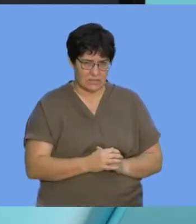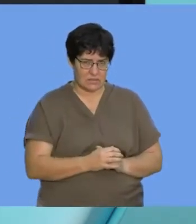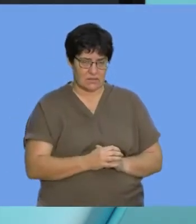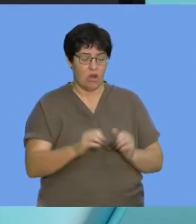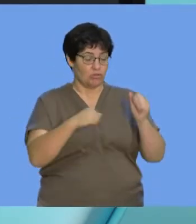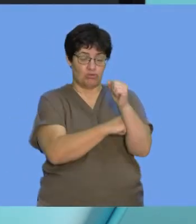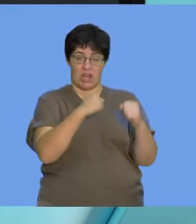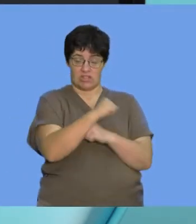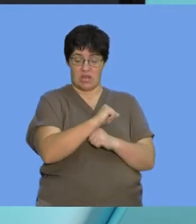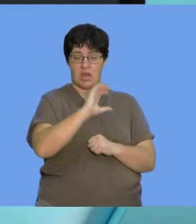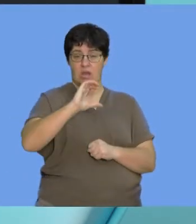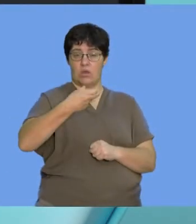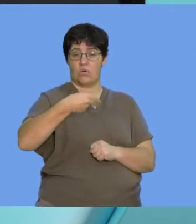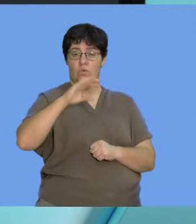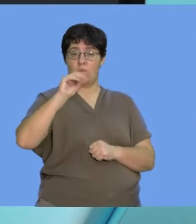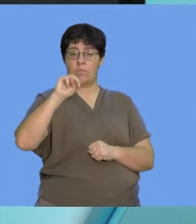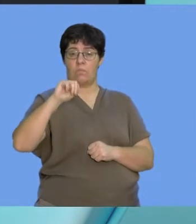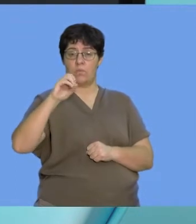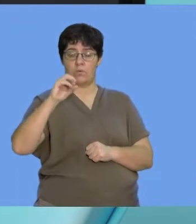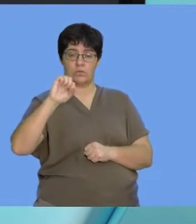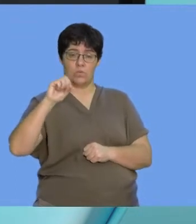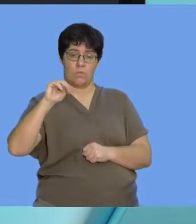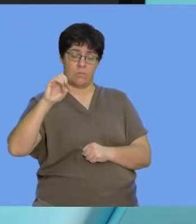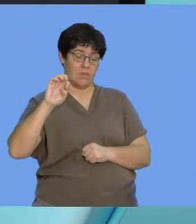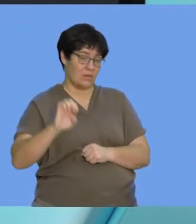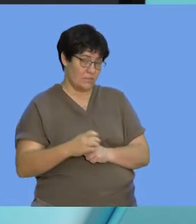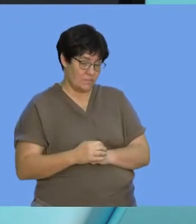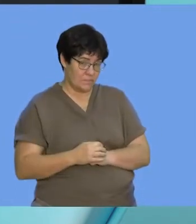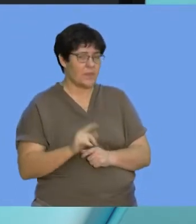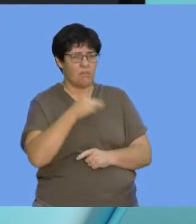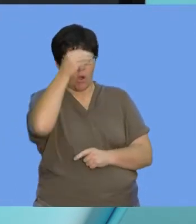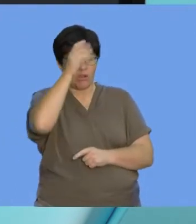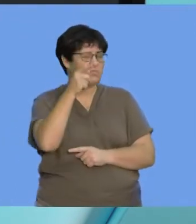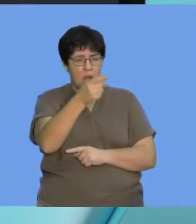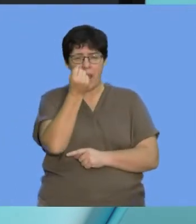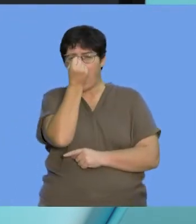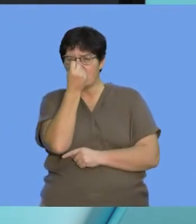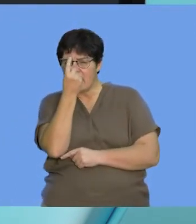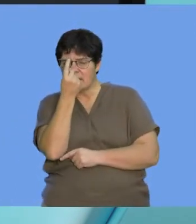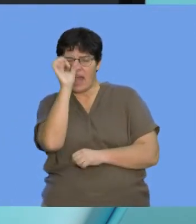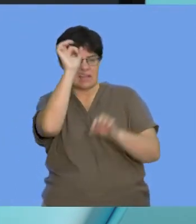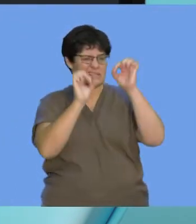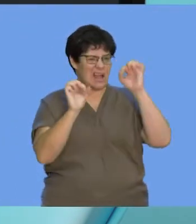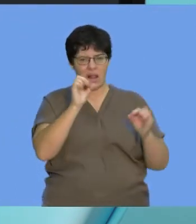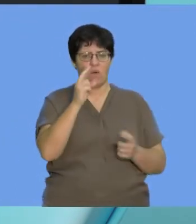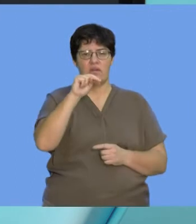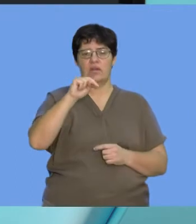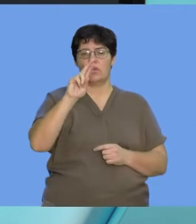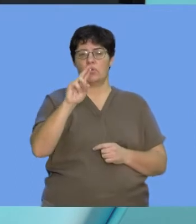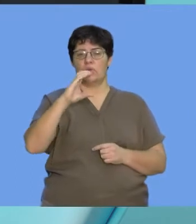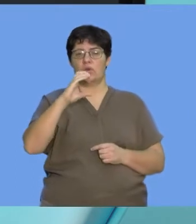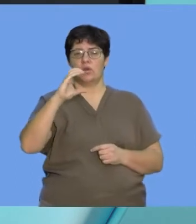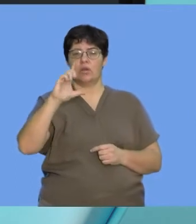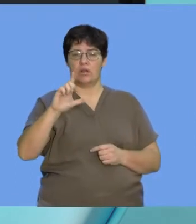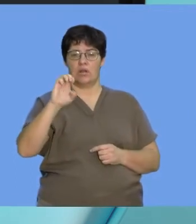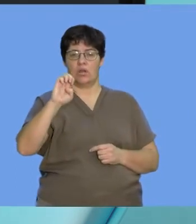the structure of a chromosome, something that we've been introduced to as a concept in understanding what cells, what the nucleus